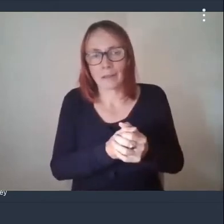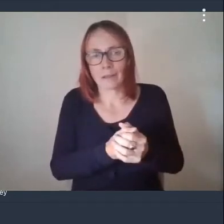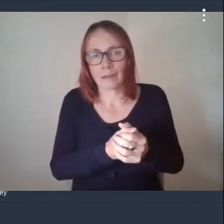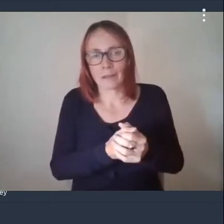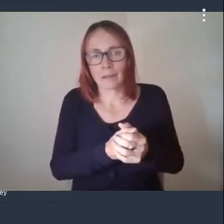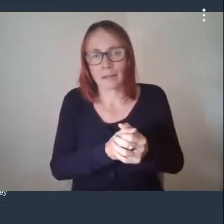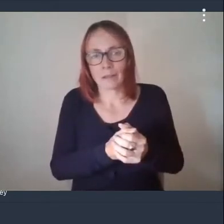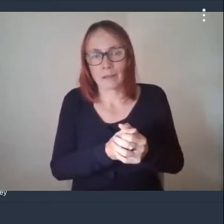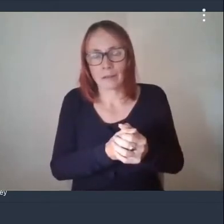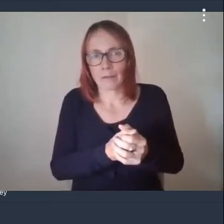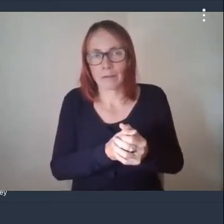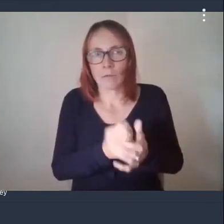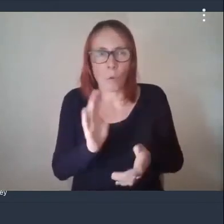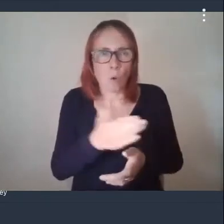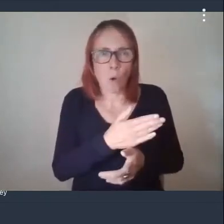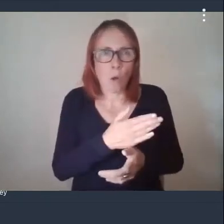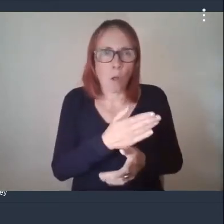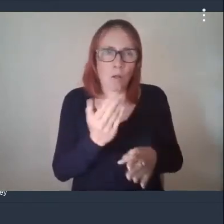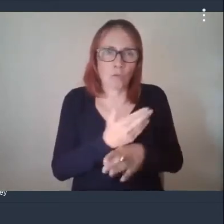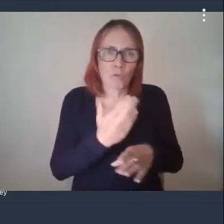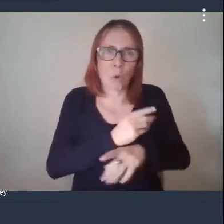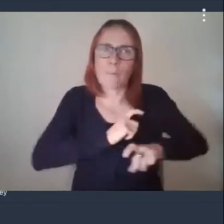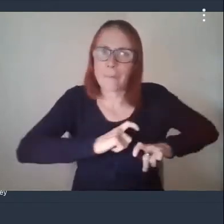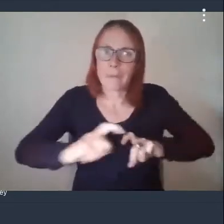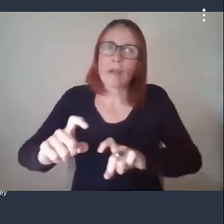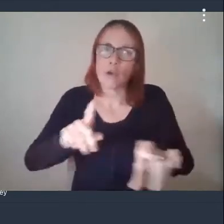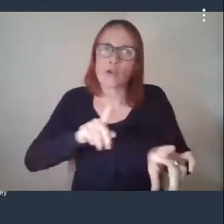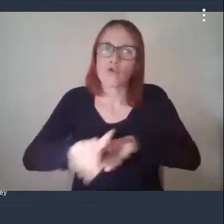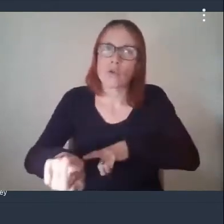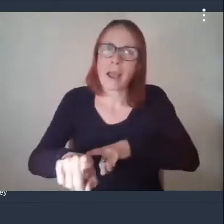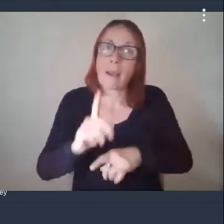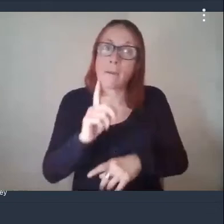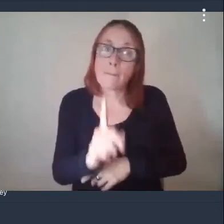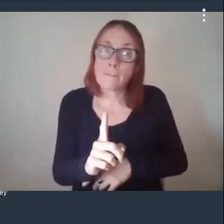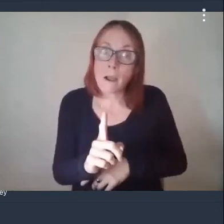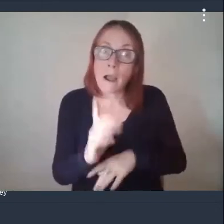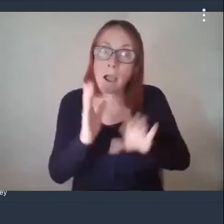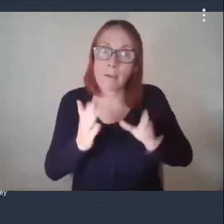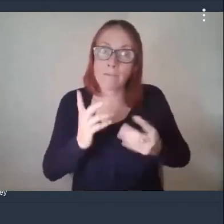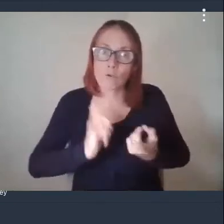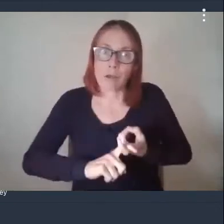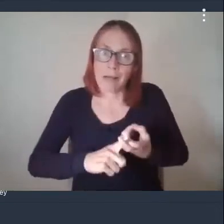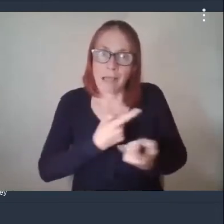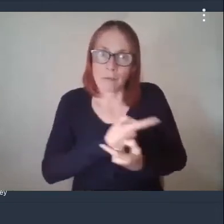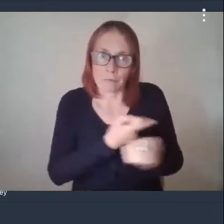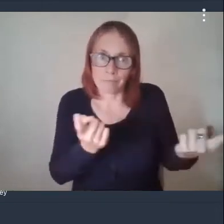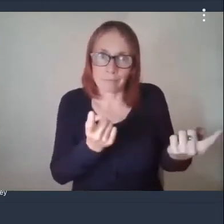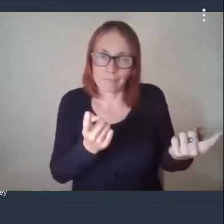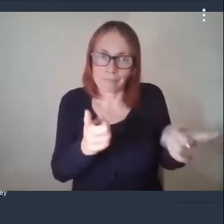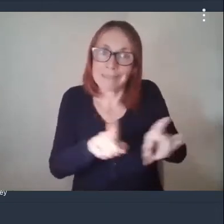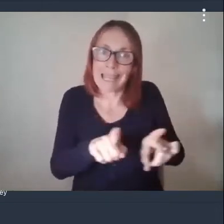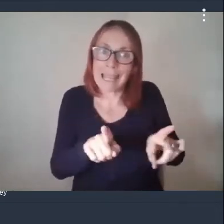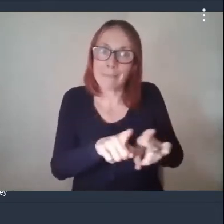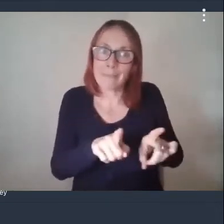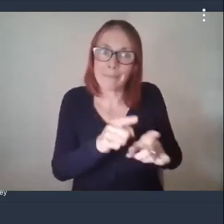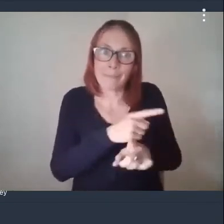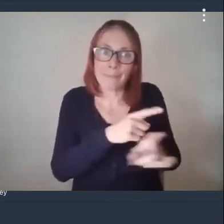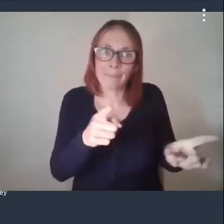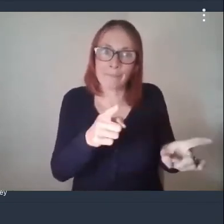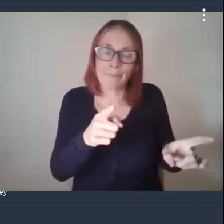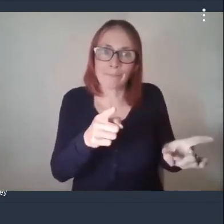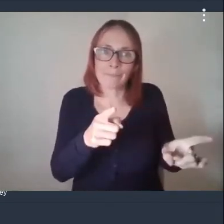a role and a job at the end of this but i need to rely on you to do the same when you're not at